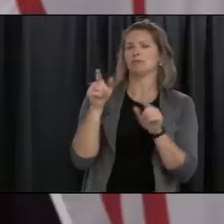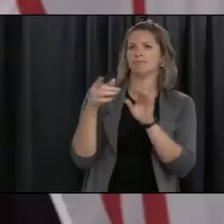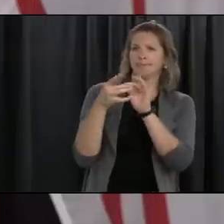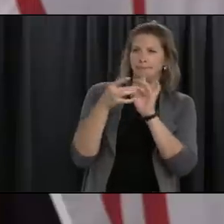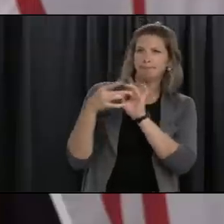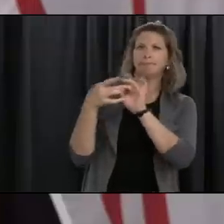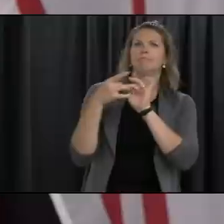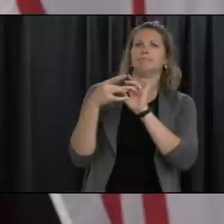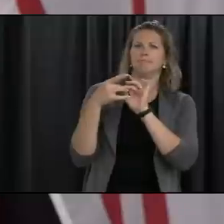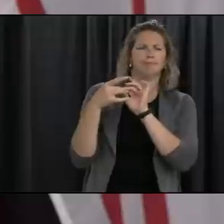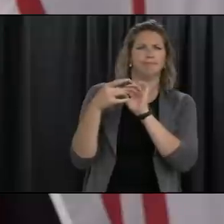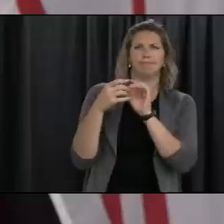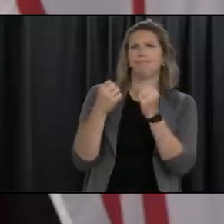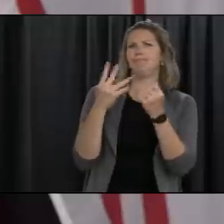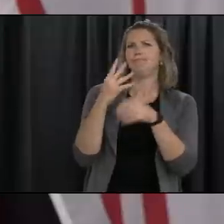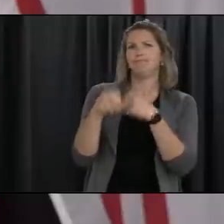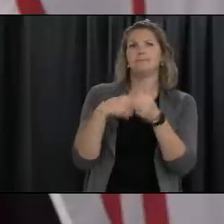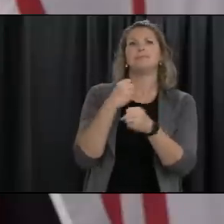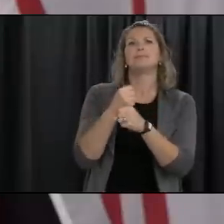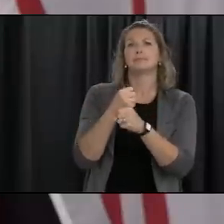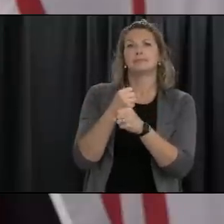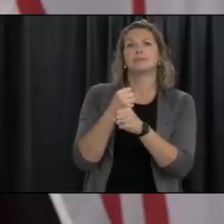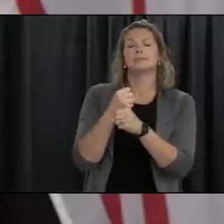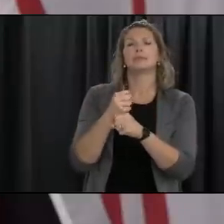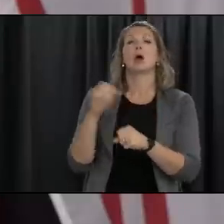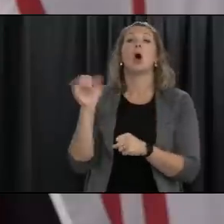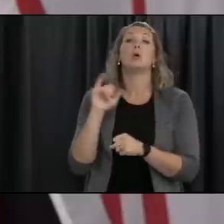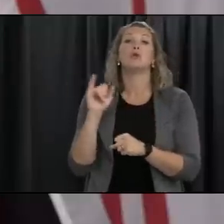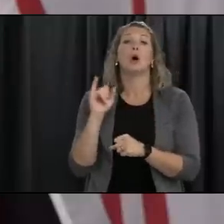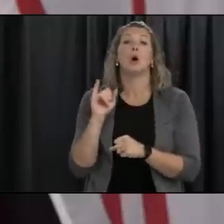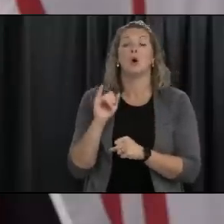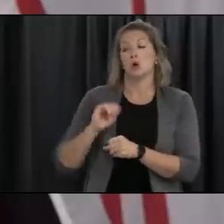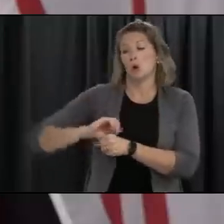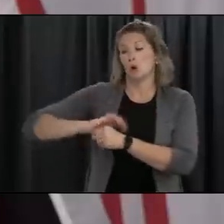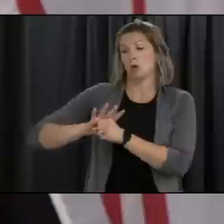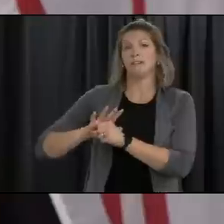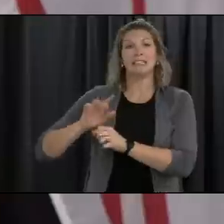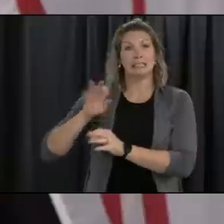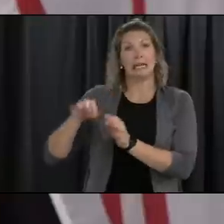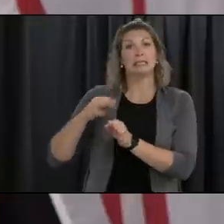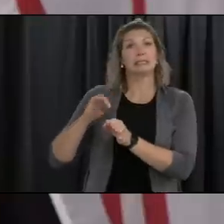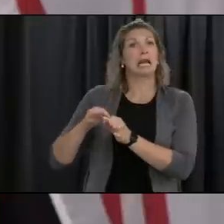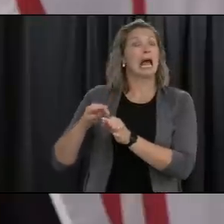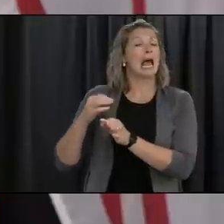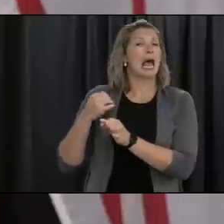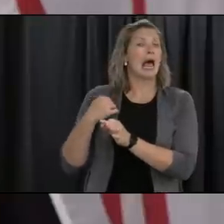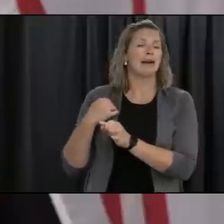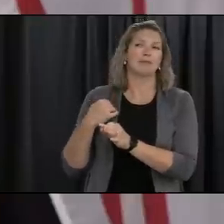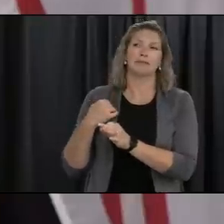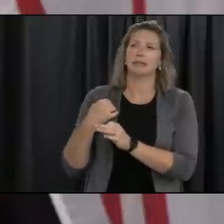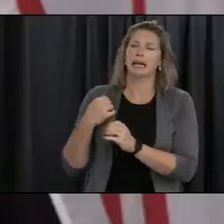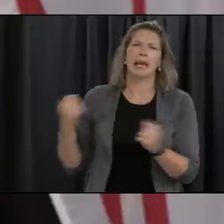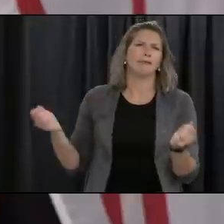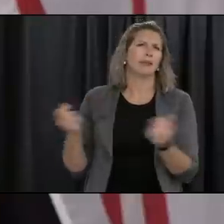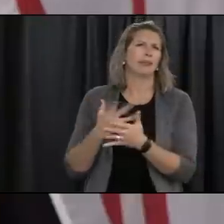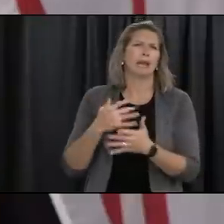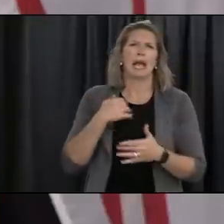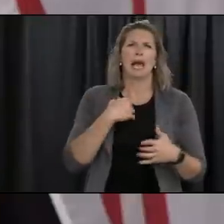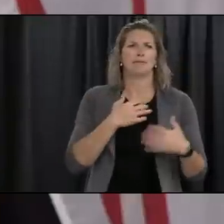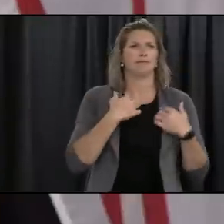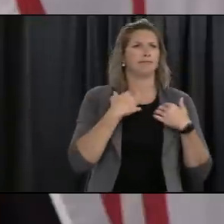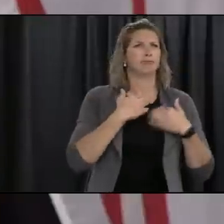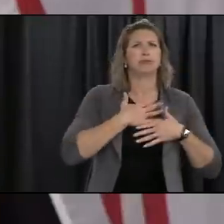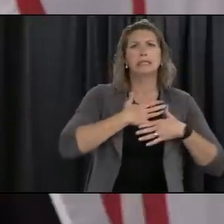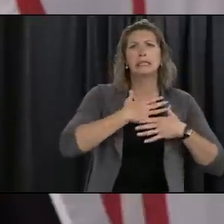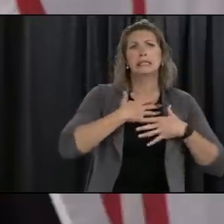physicians there is the covid plan at labrador health center there are ventilators on site there is a facility to